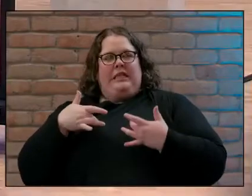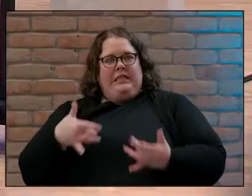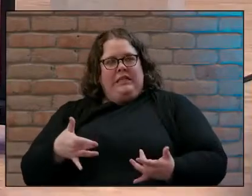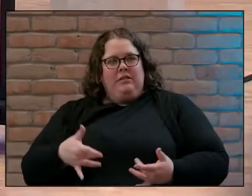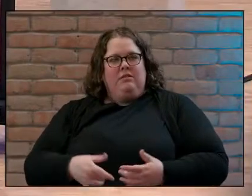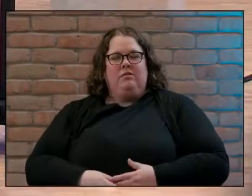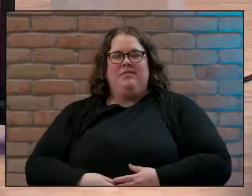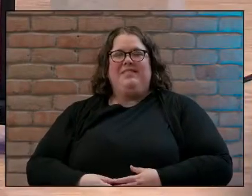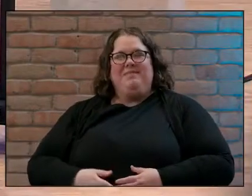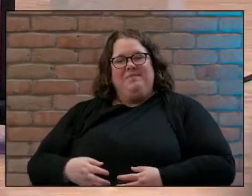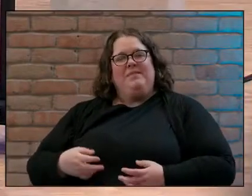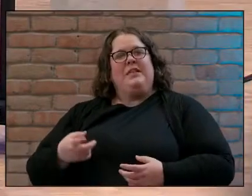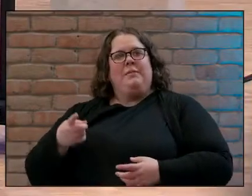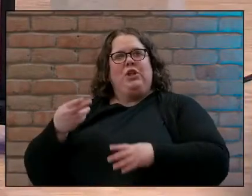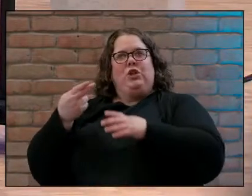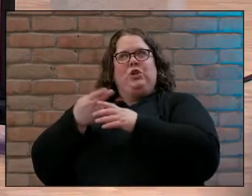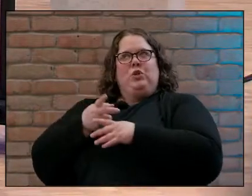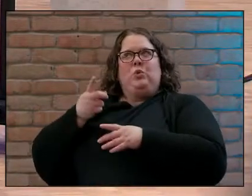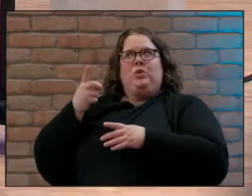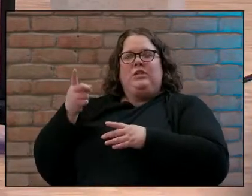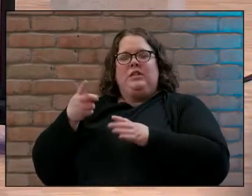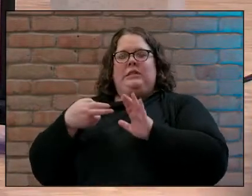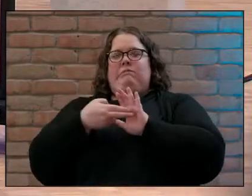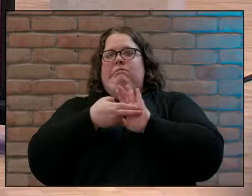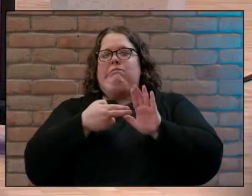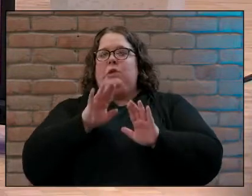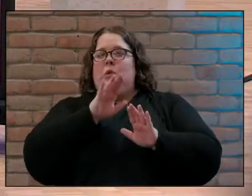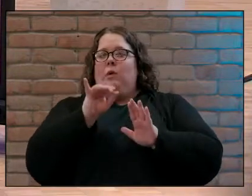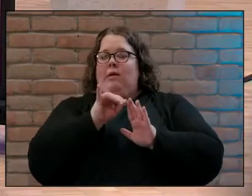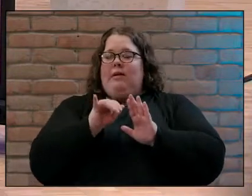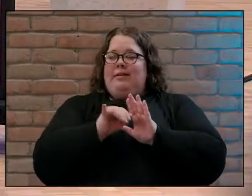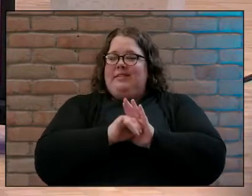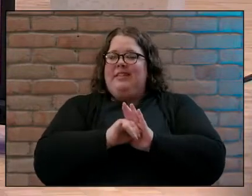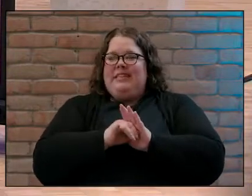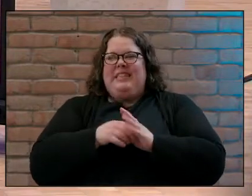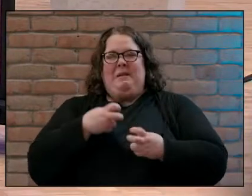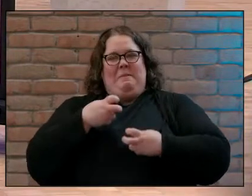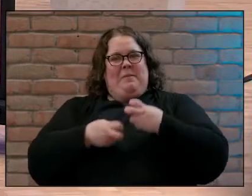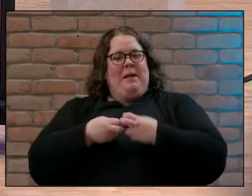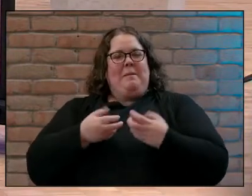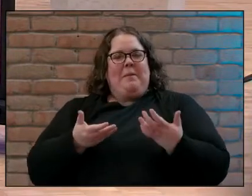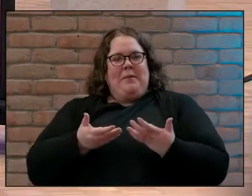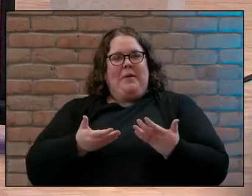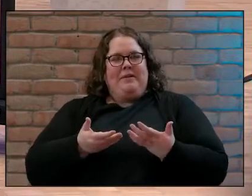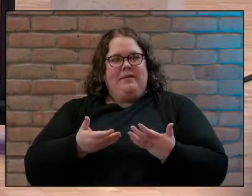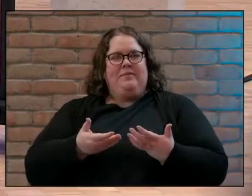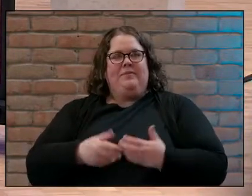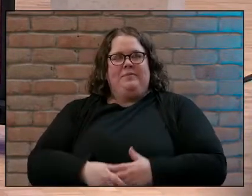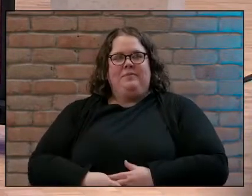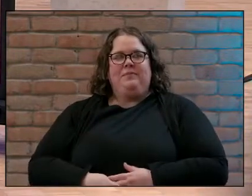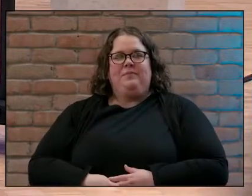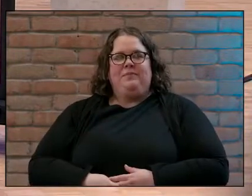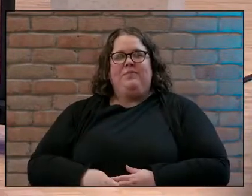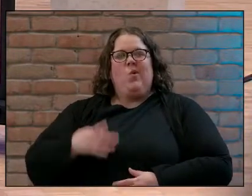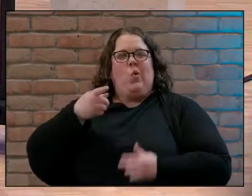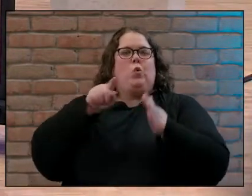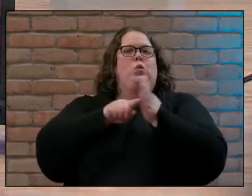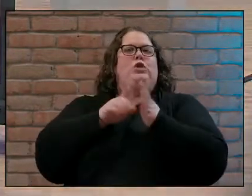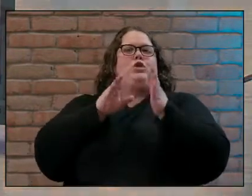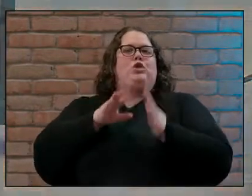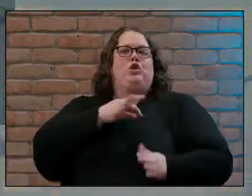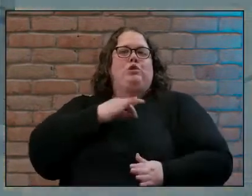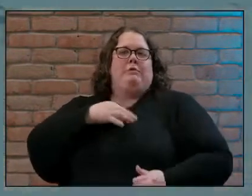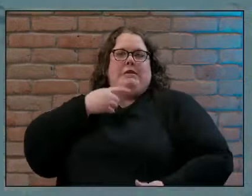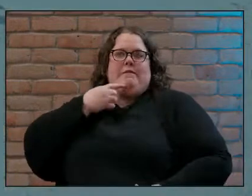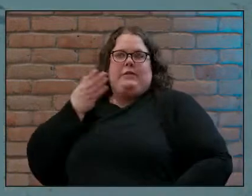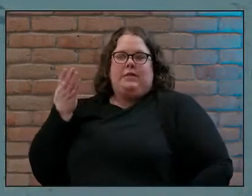markers like them as indicators of our identity here's what one of the researchers said he says anytime we